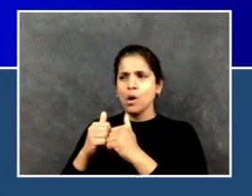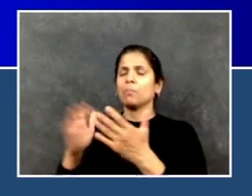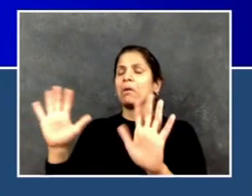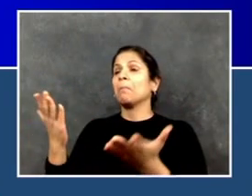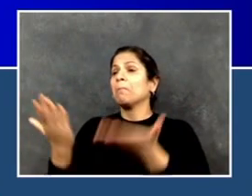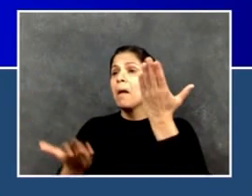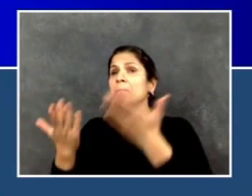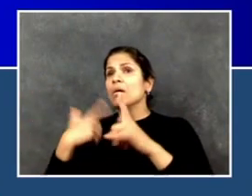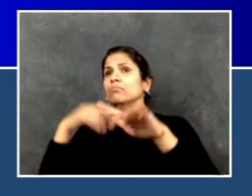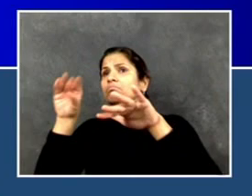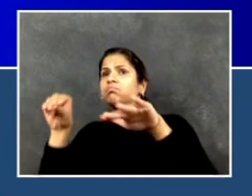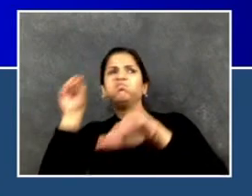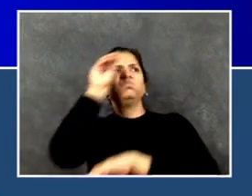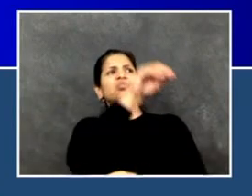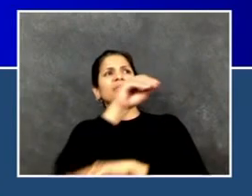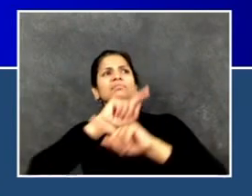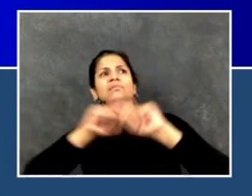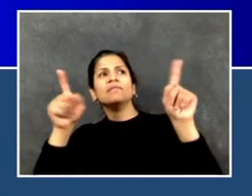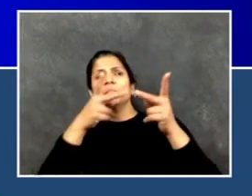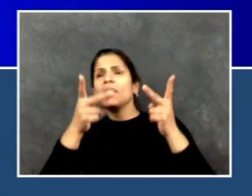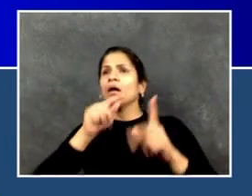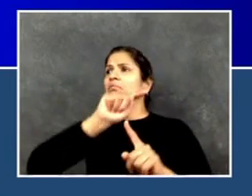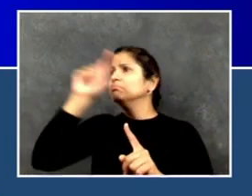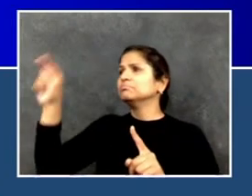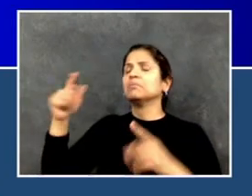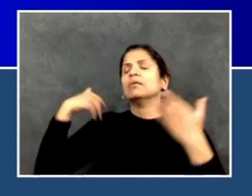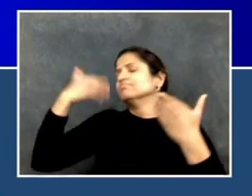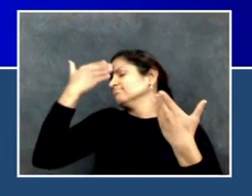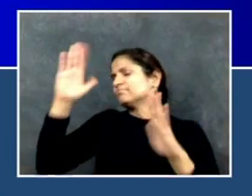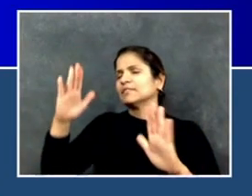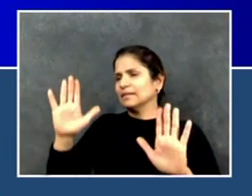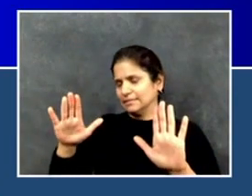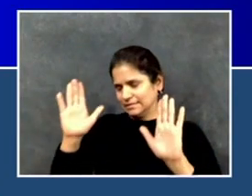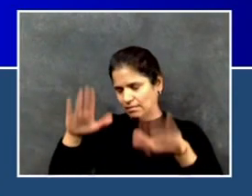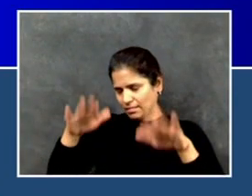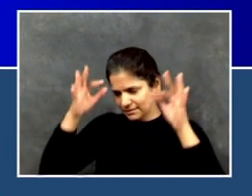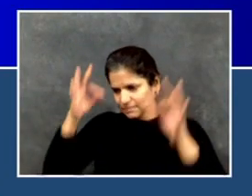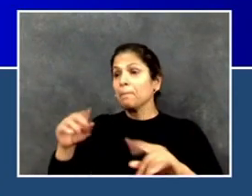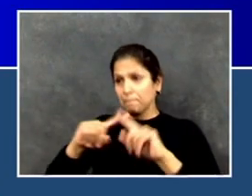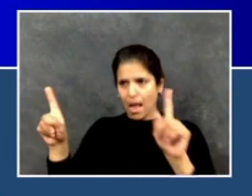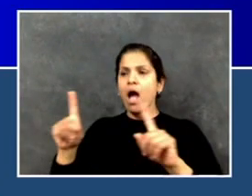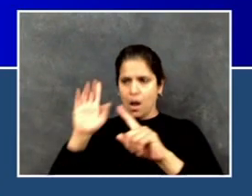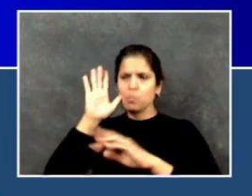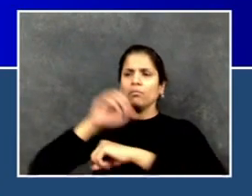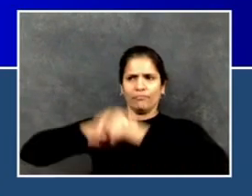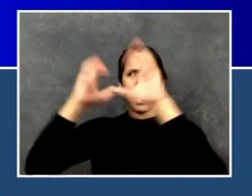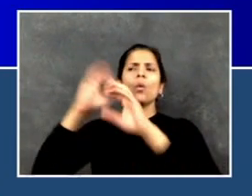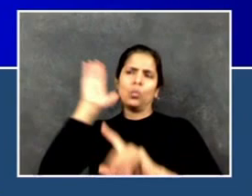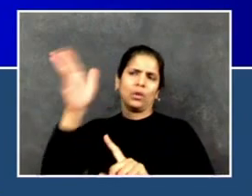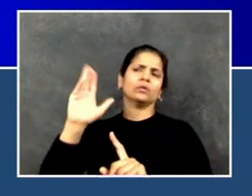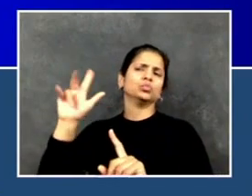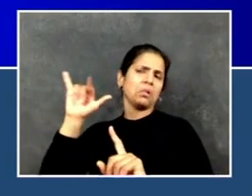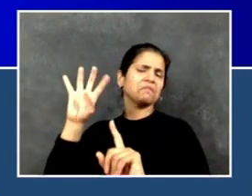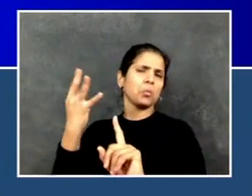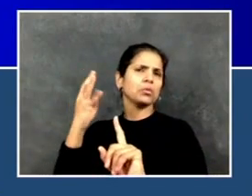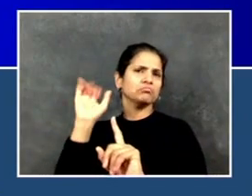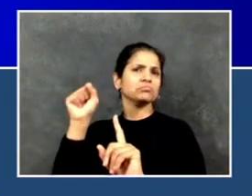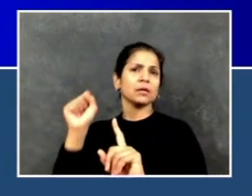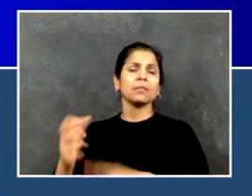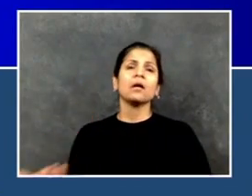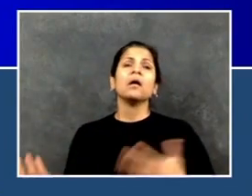seen by New Yorkers all over the city, even just looking out the window or from the fire escape from the roof. But we have to do it in a way